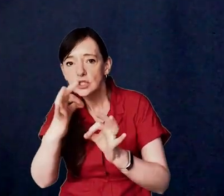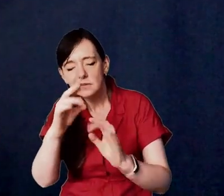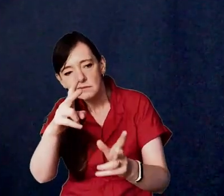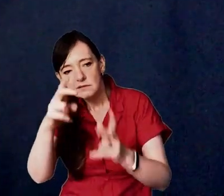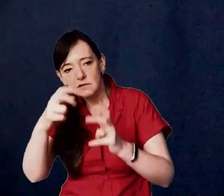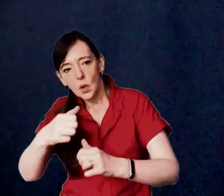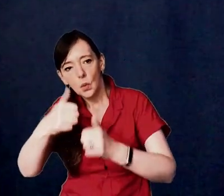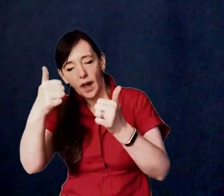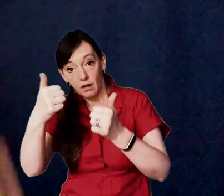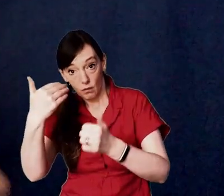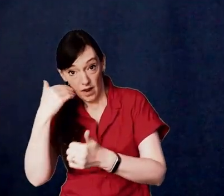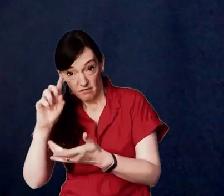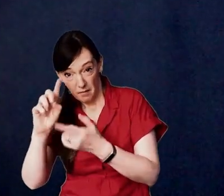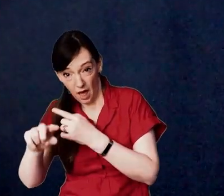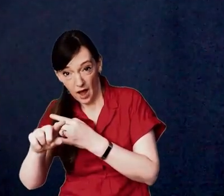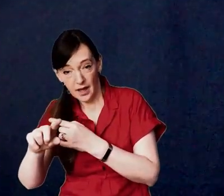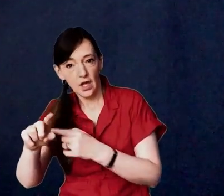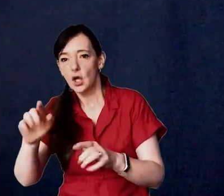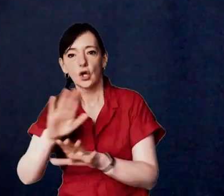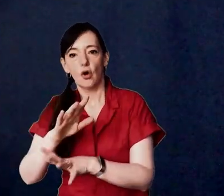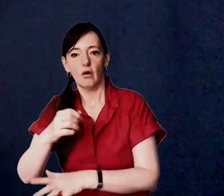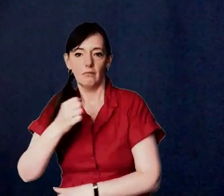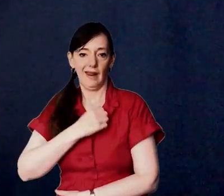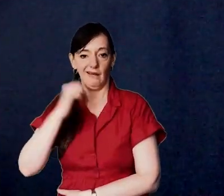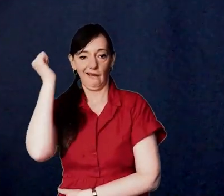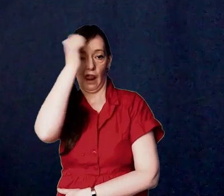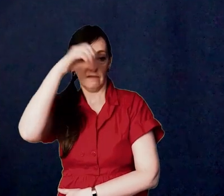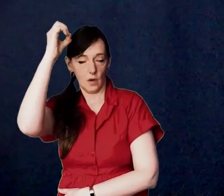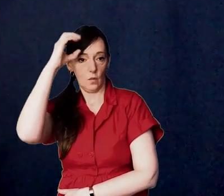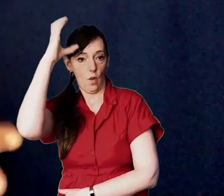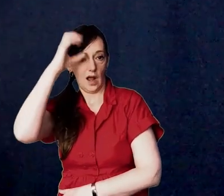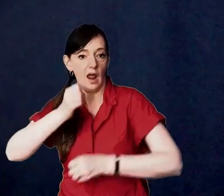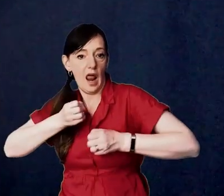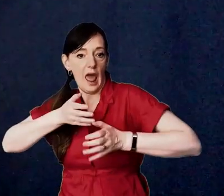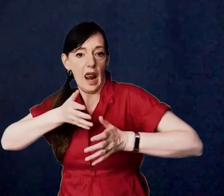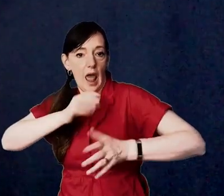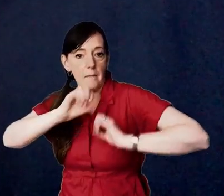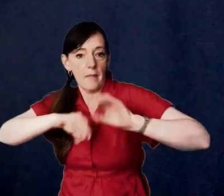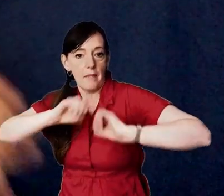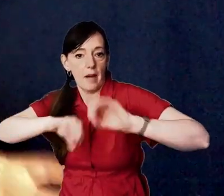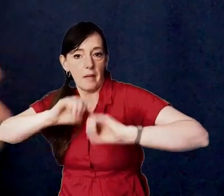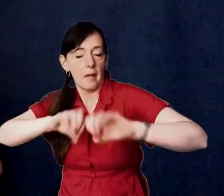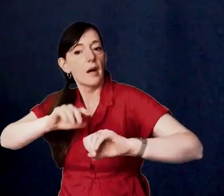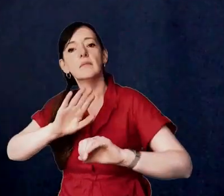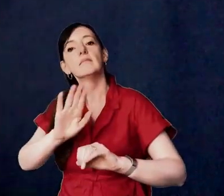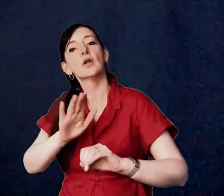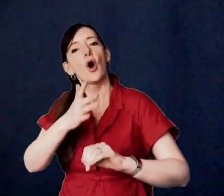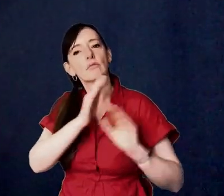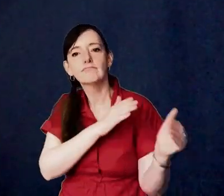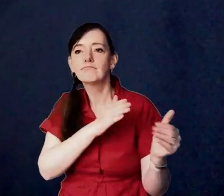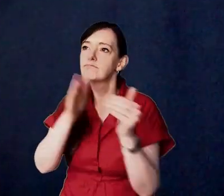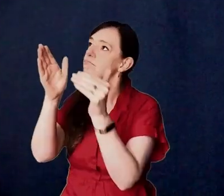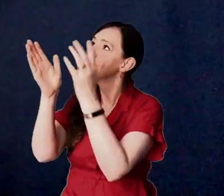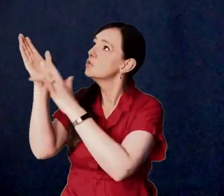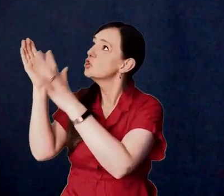well and as we speak we seek not to impart our own cleverness but to point people uh to jesus to connect the conversation to